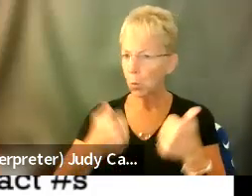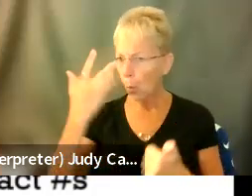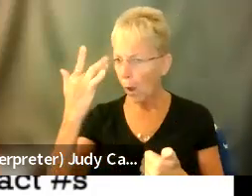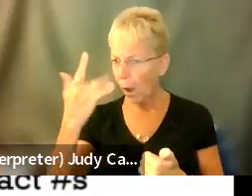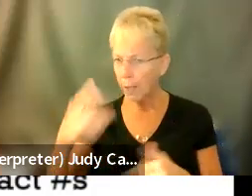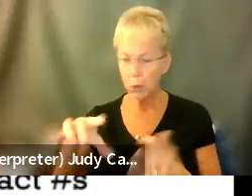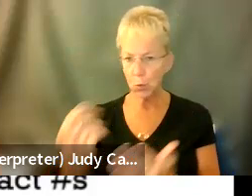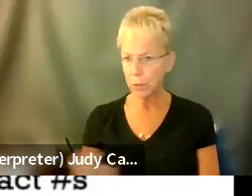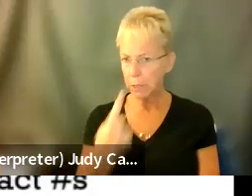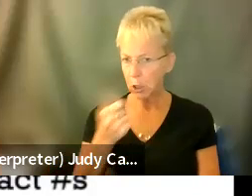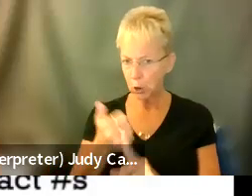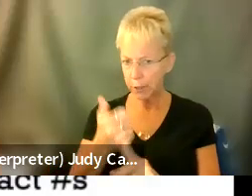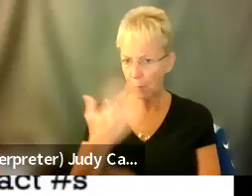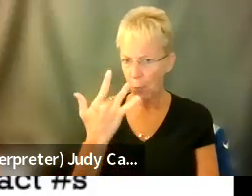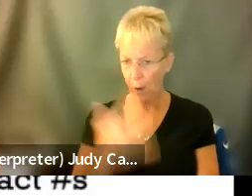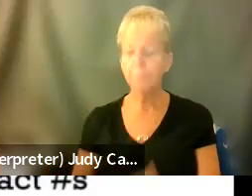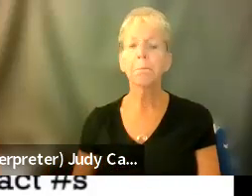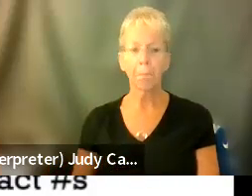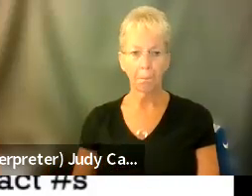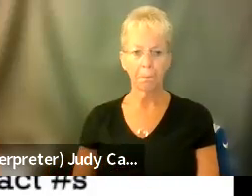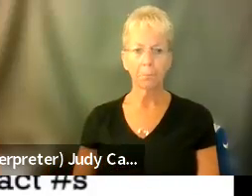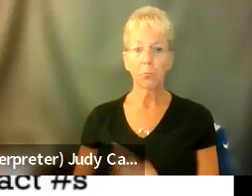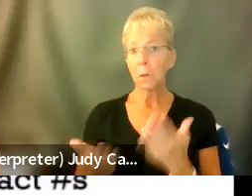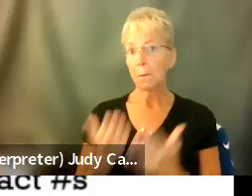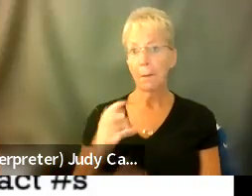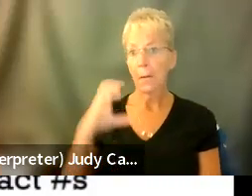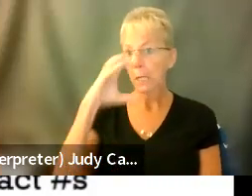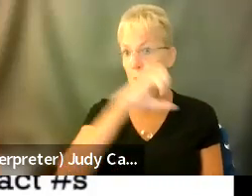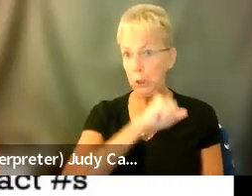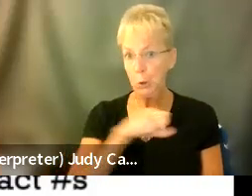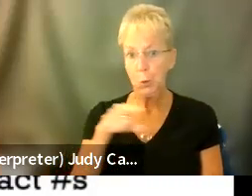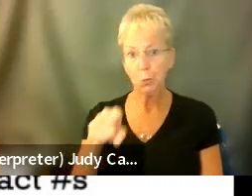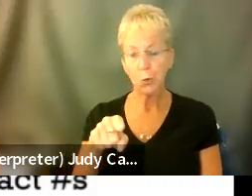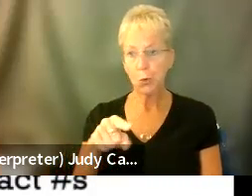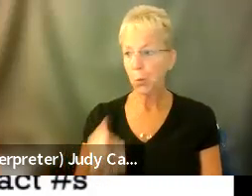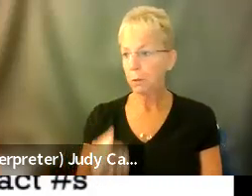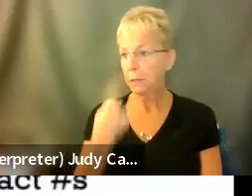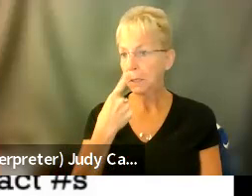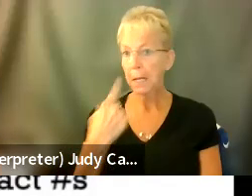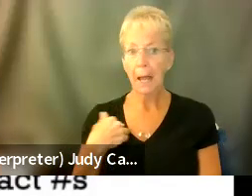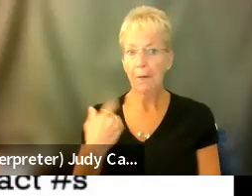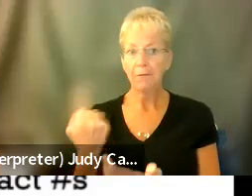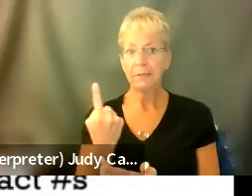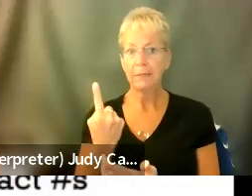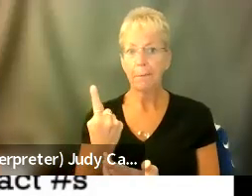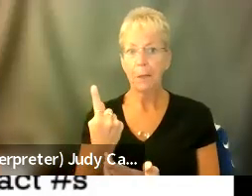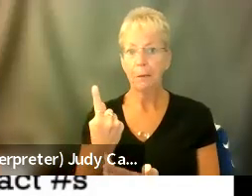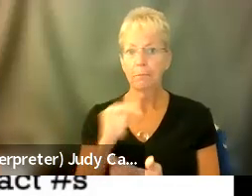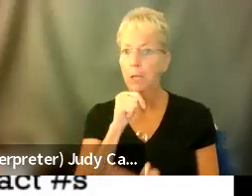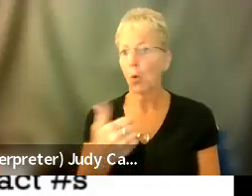know why you take this medication, because they could just assume that you take it and have a condition that you don't.